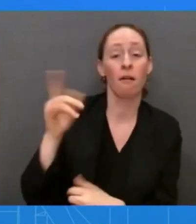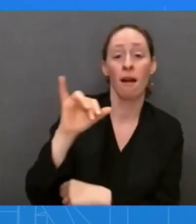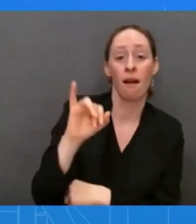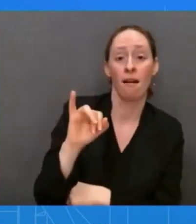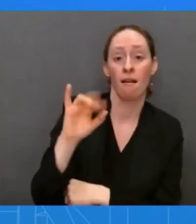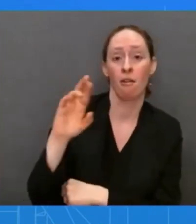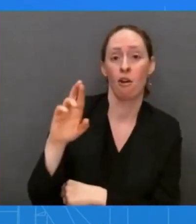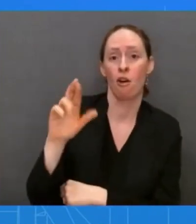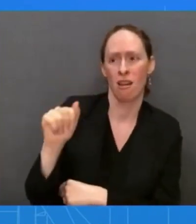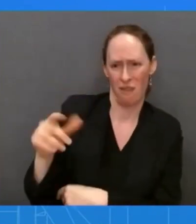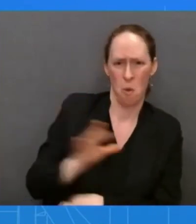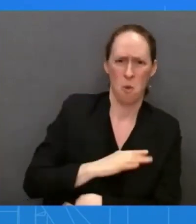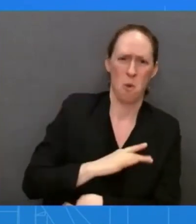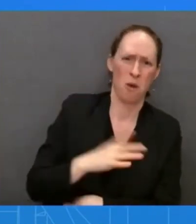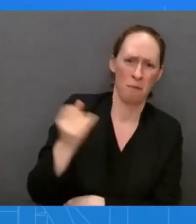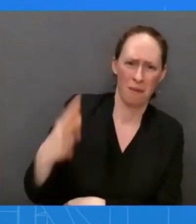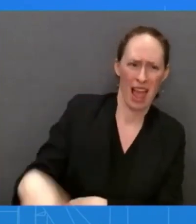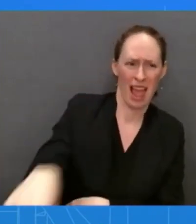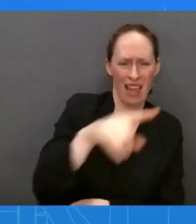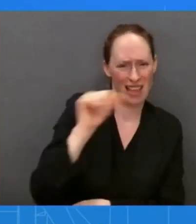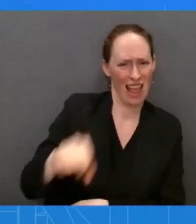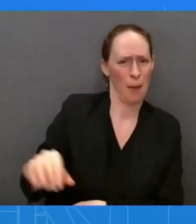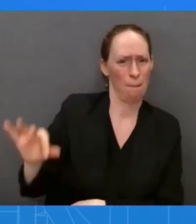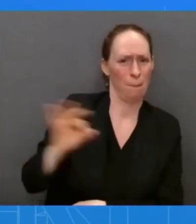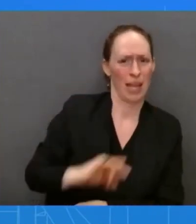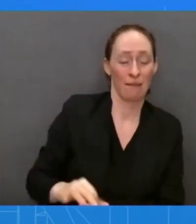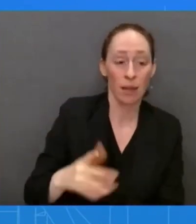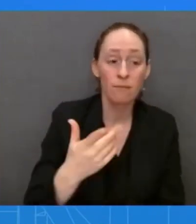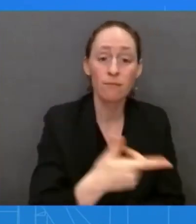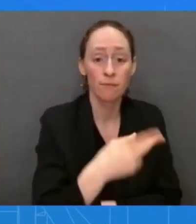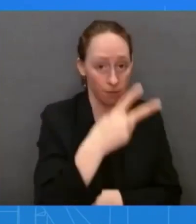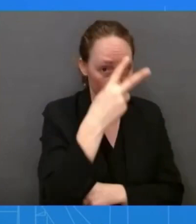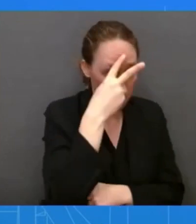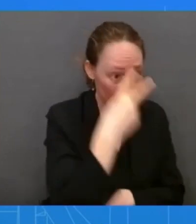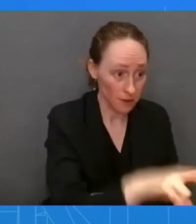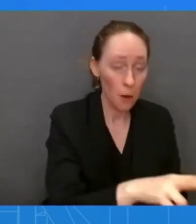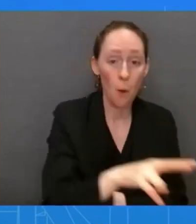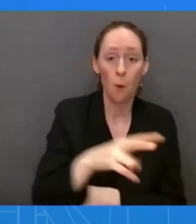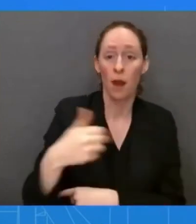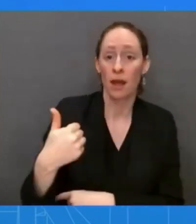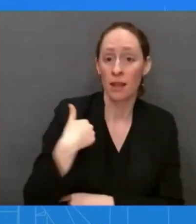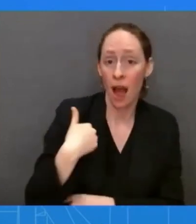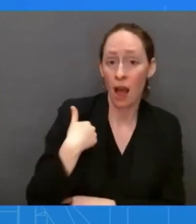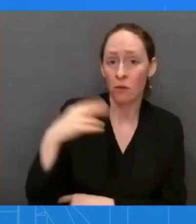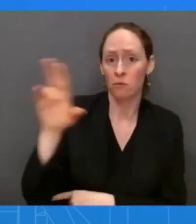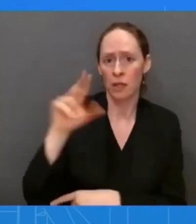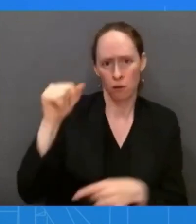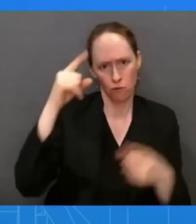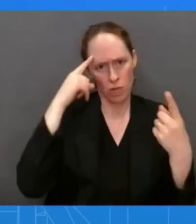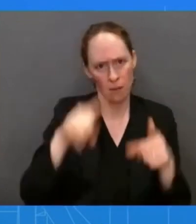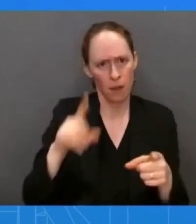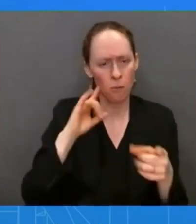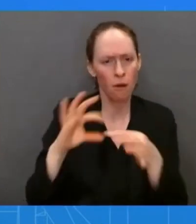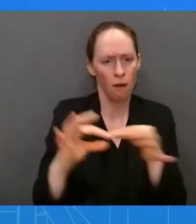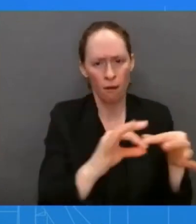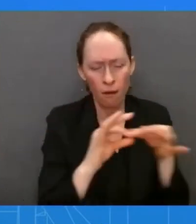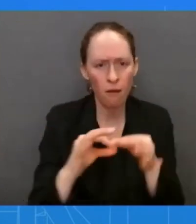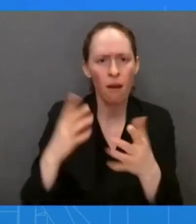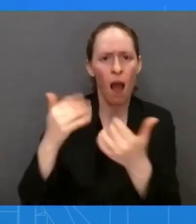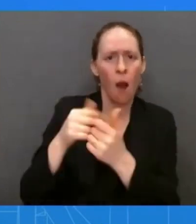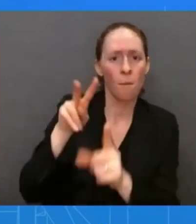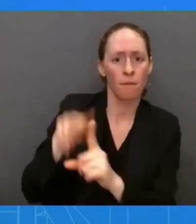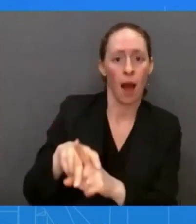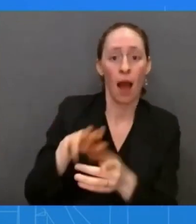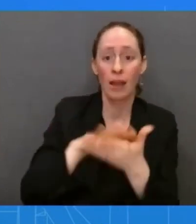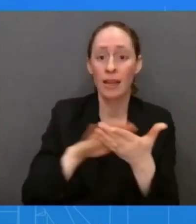agreement for promoting prosperity and clean energy. And, of course, the first call President Biden made to a